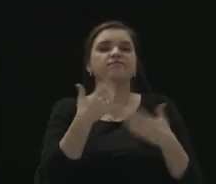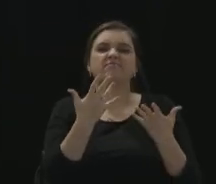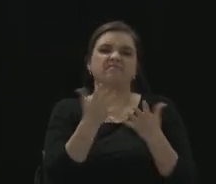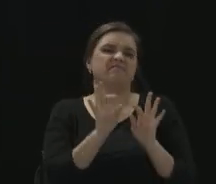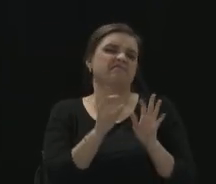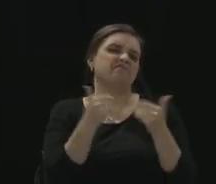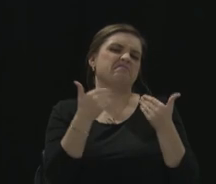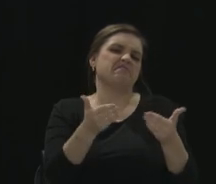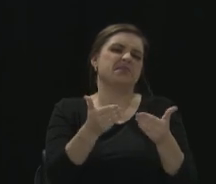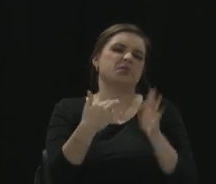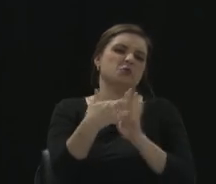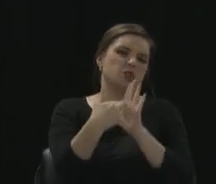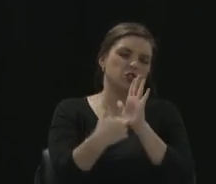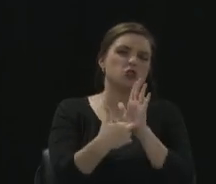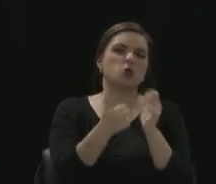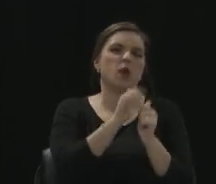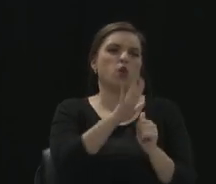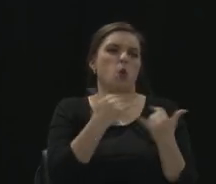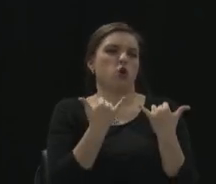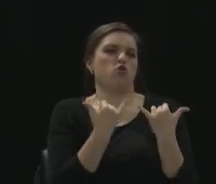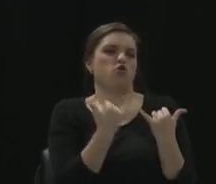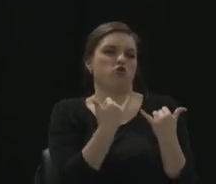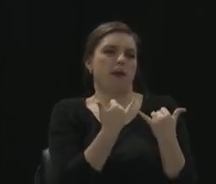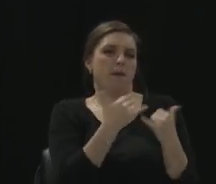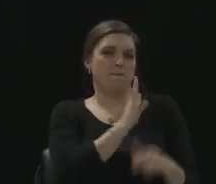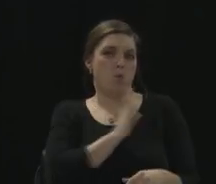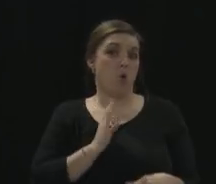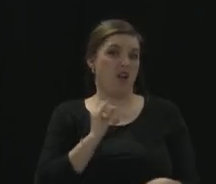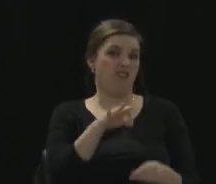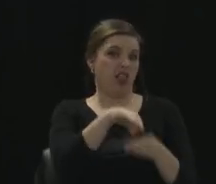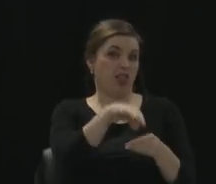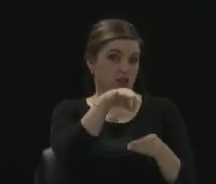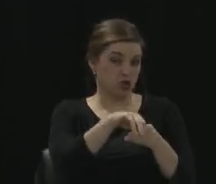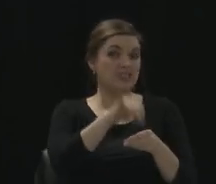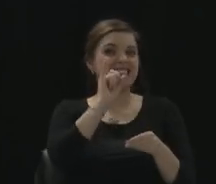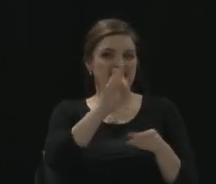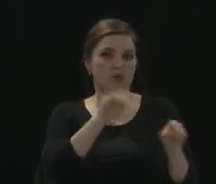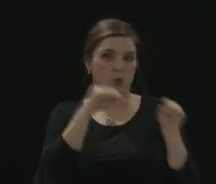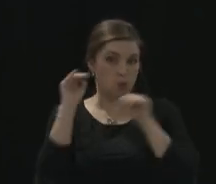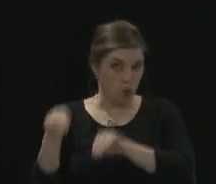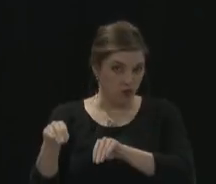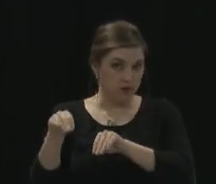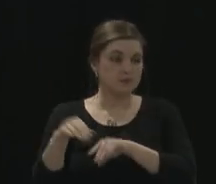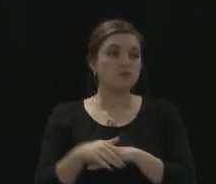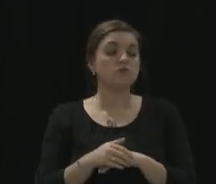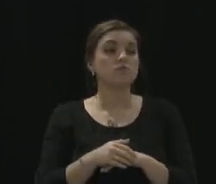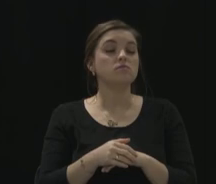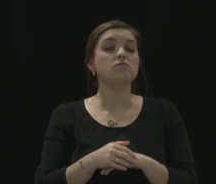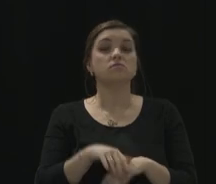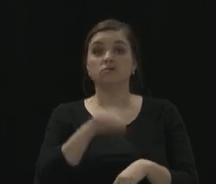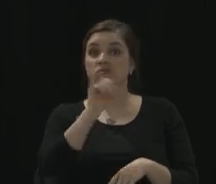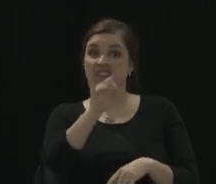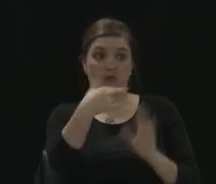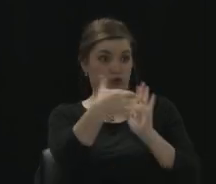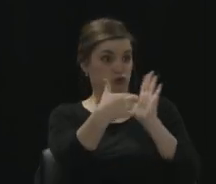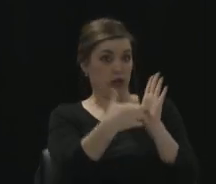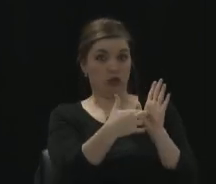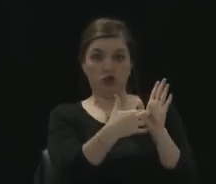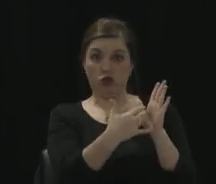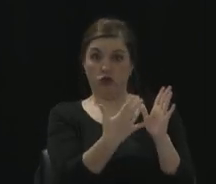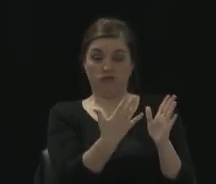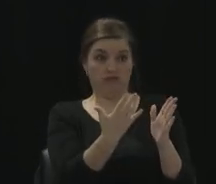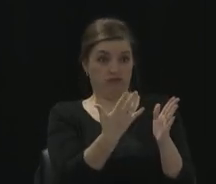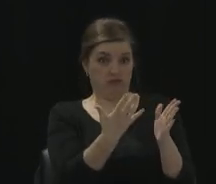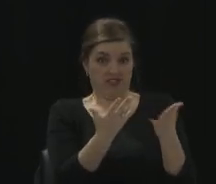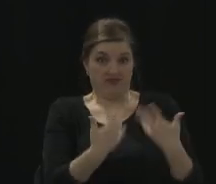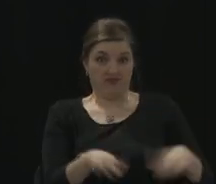you register with your current Board of Elections if you've moved. Otherwise, if once you're registered, you're good to go. You don't need to